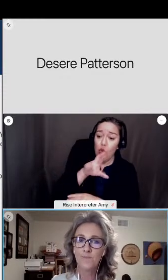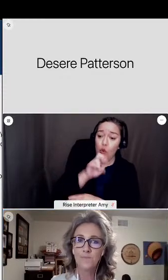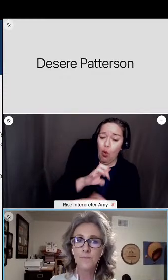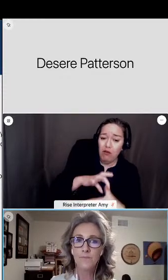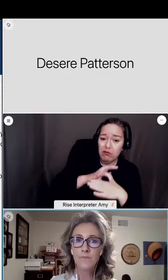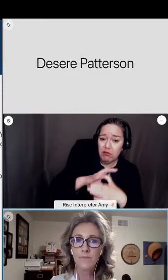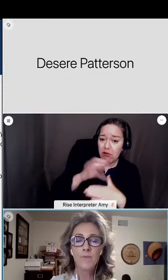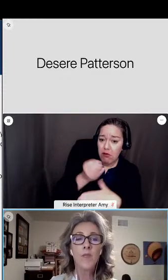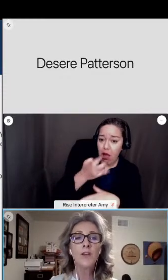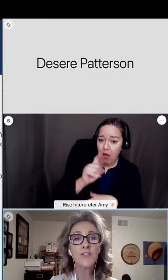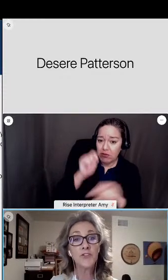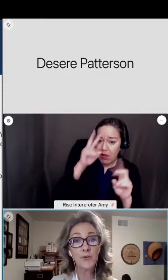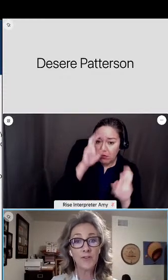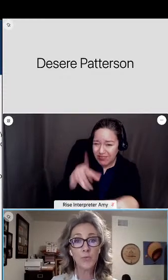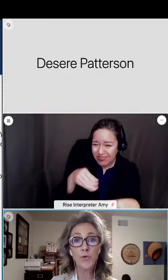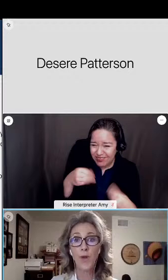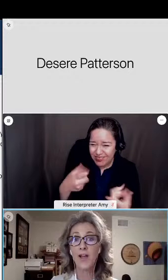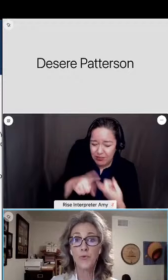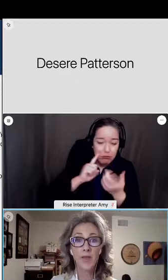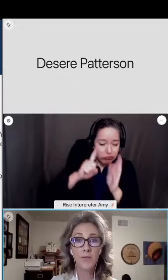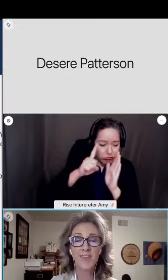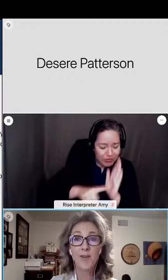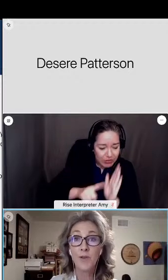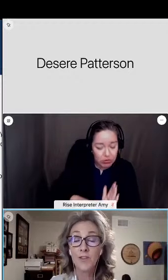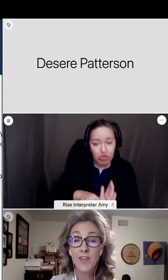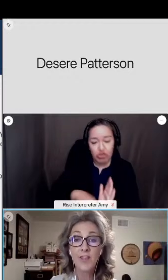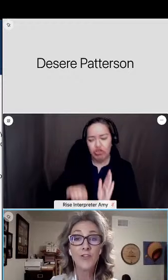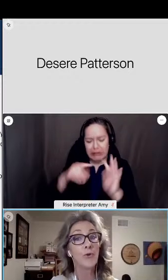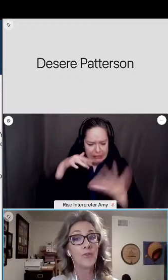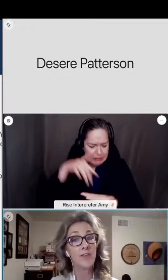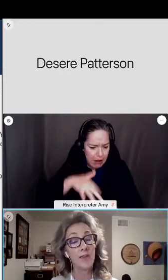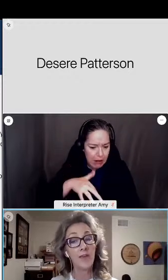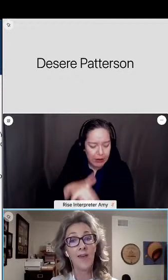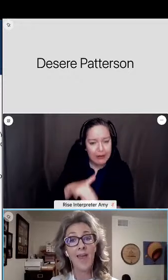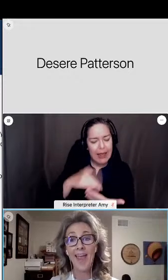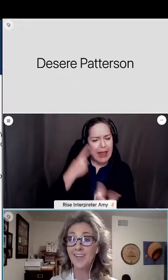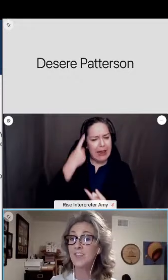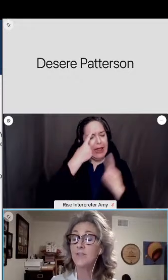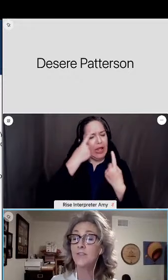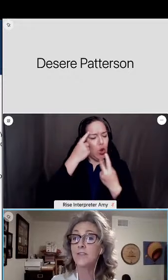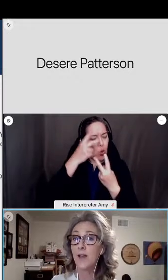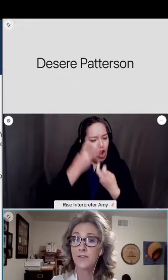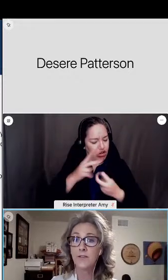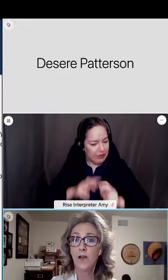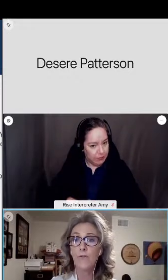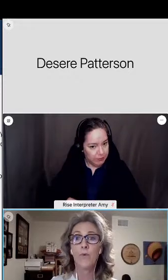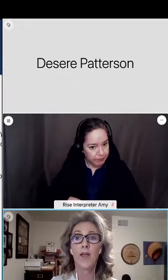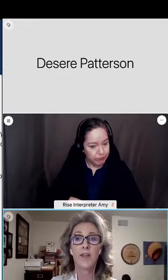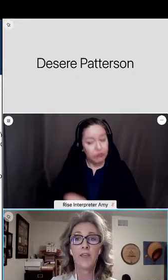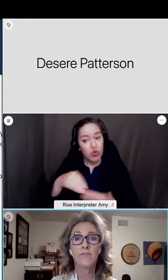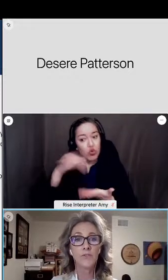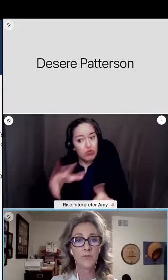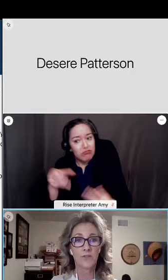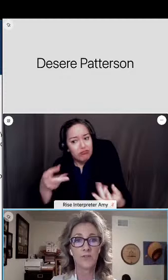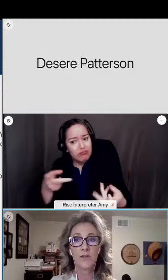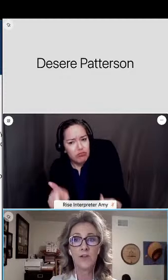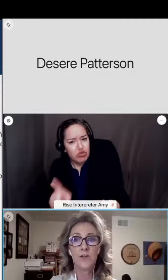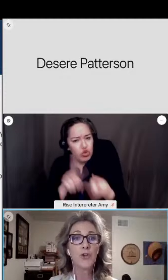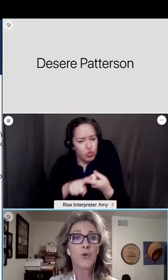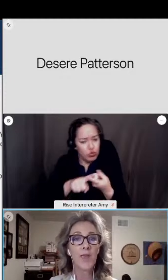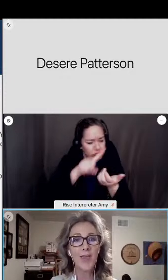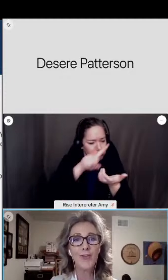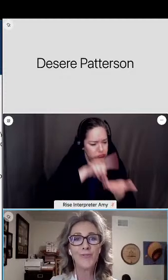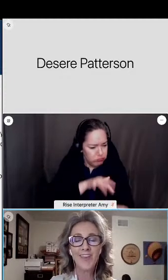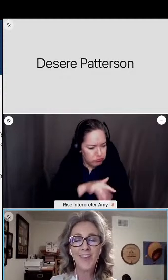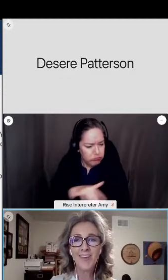inquiry. Students will graduate with the ability to critique and synthesize a variety of sources